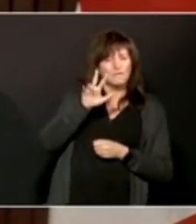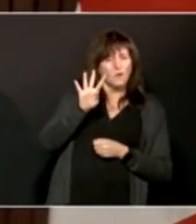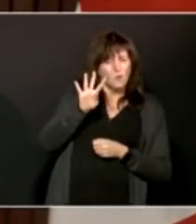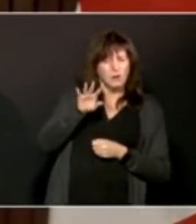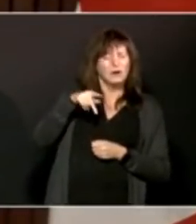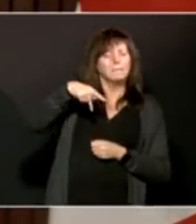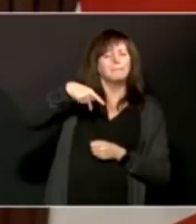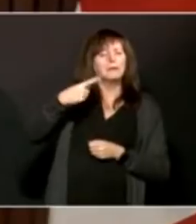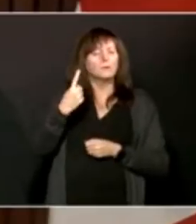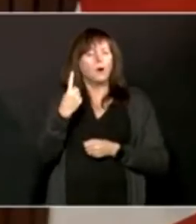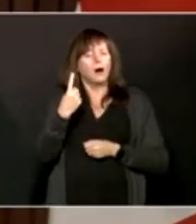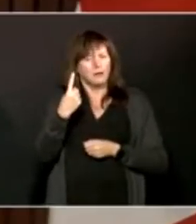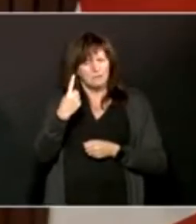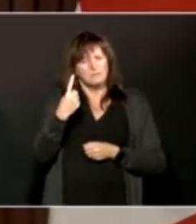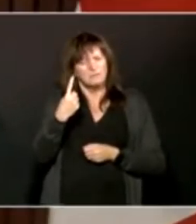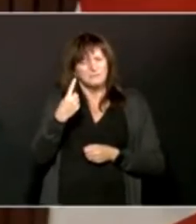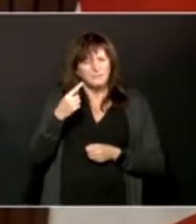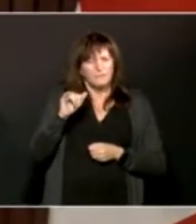Brazilian variant.